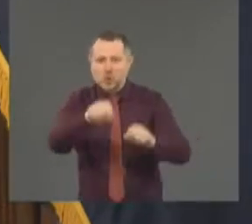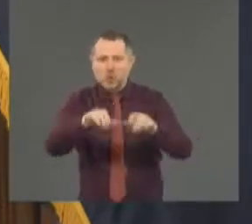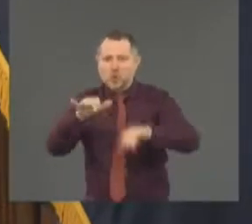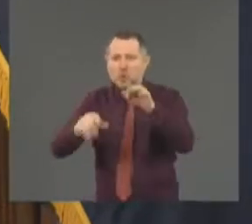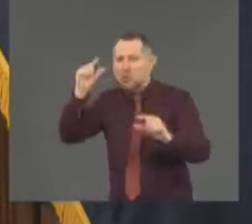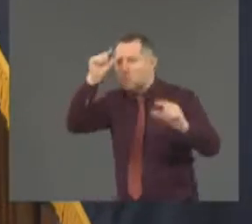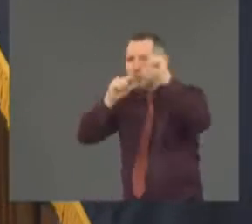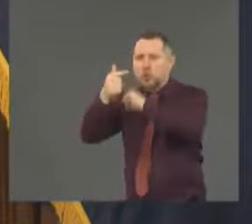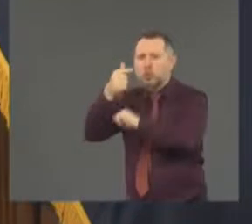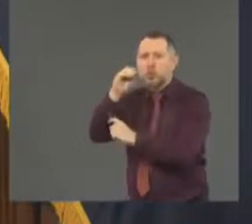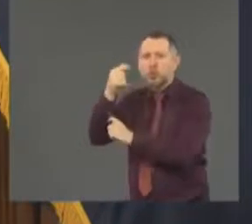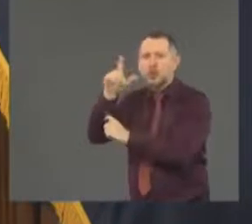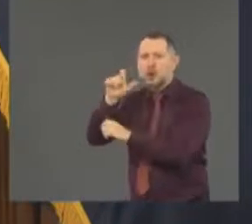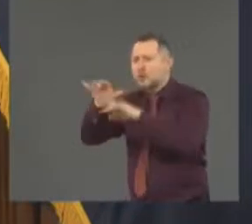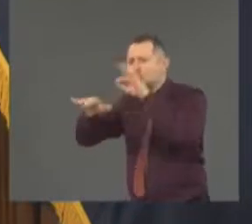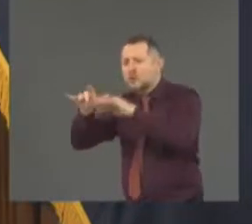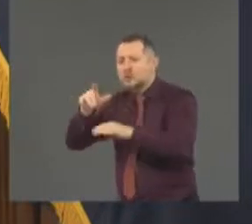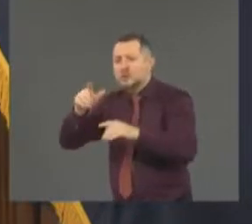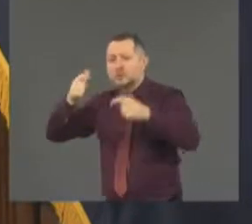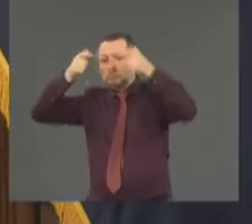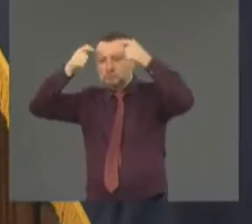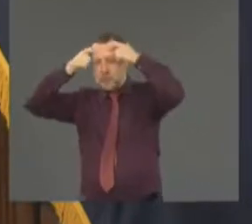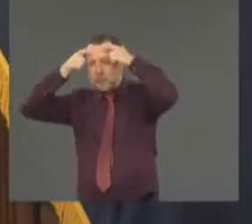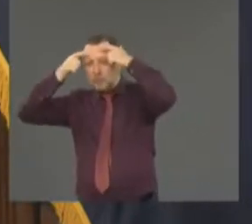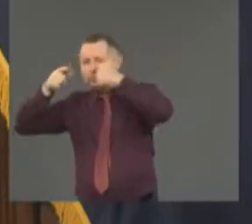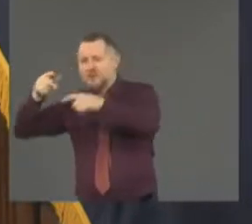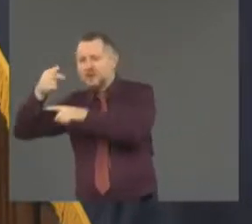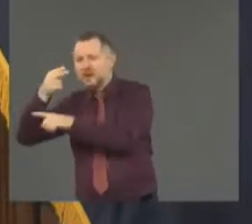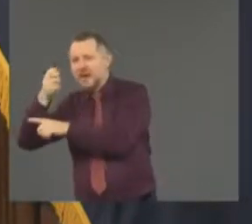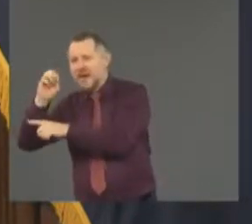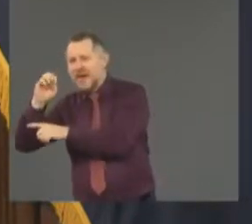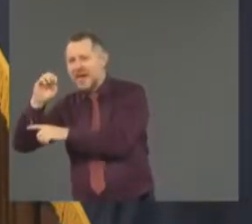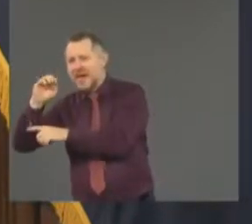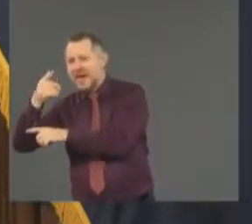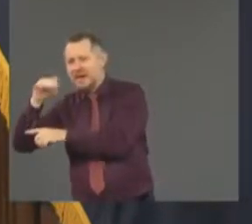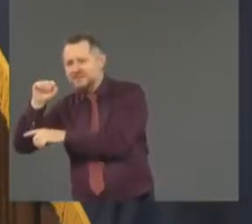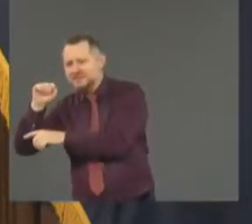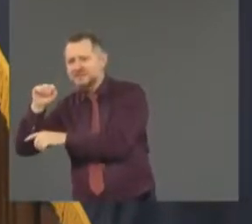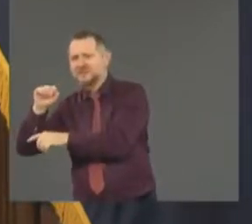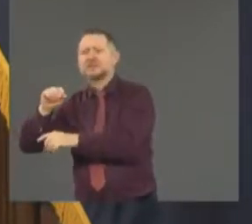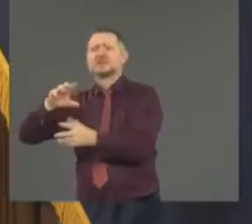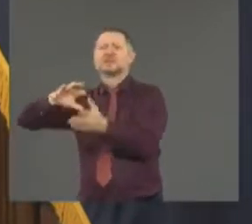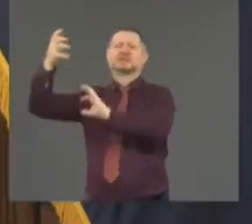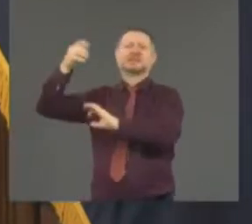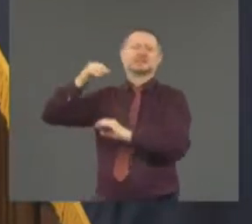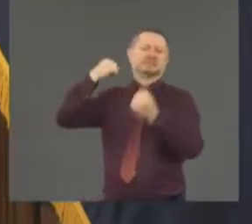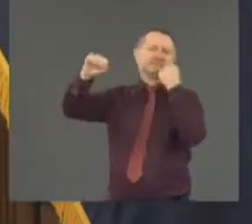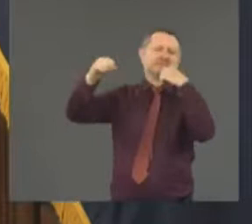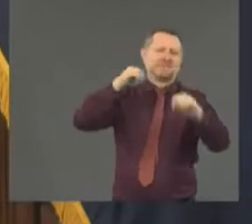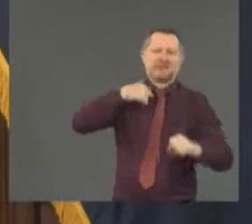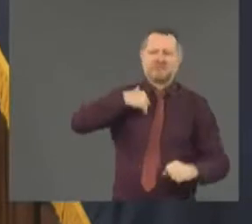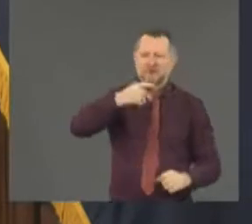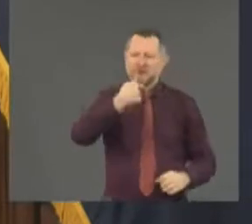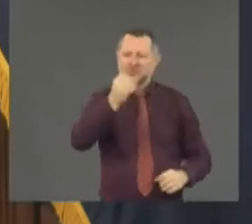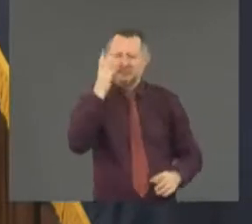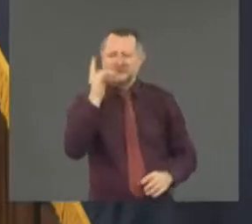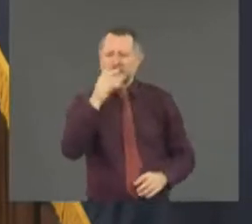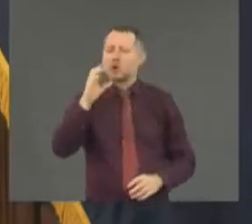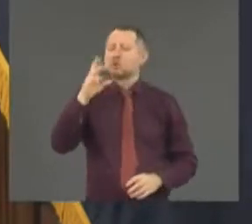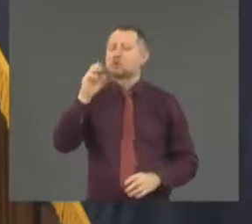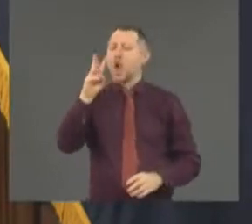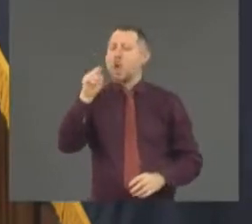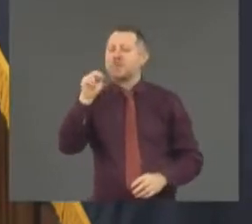Crown Heights. They've gone through a lot of very difficult situations. The NYPD is like five times the